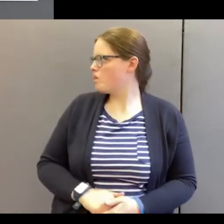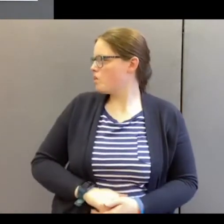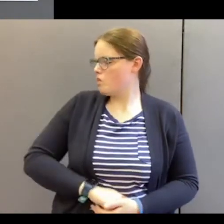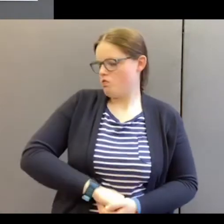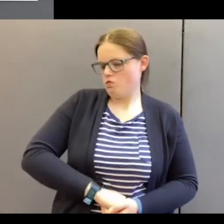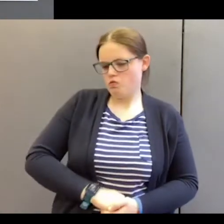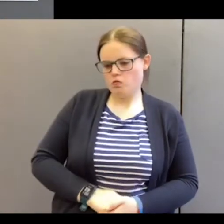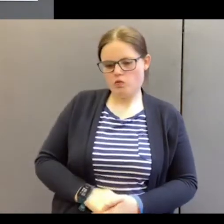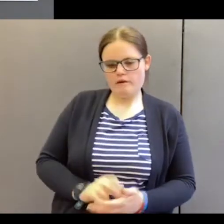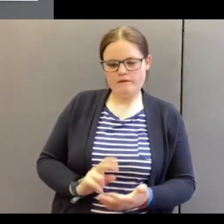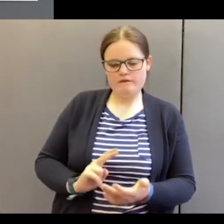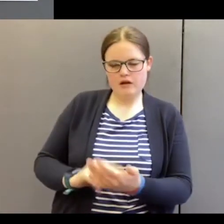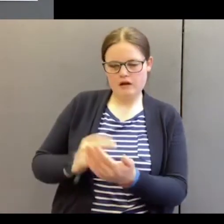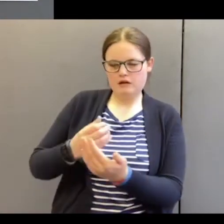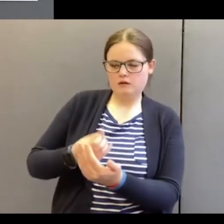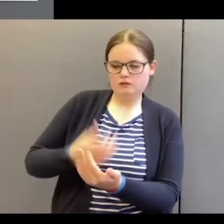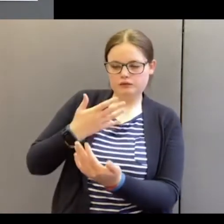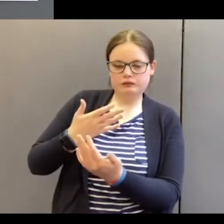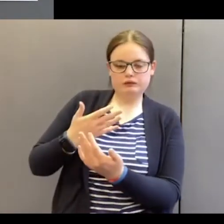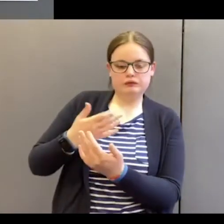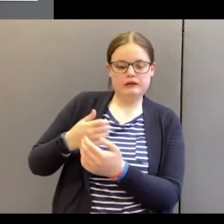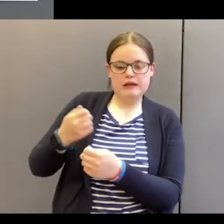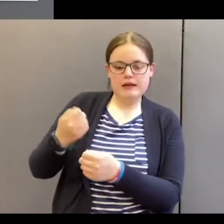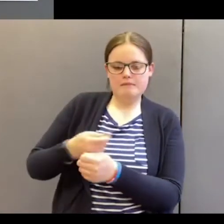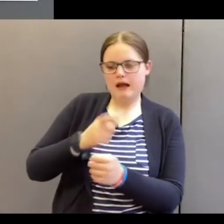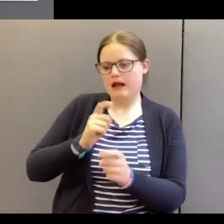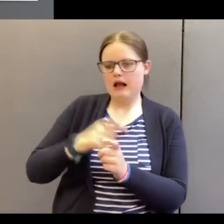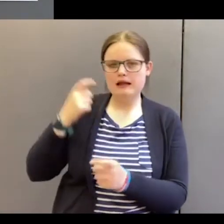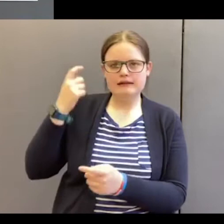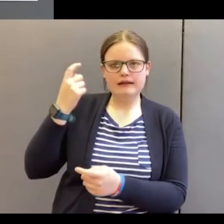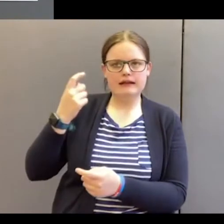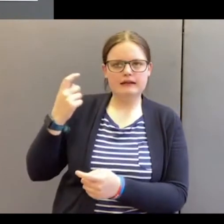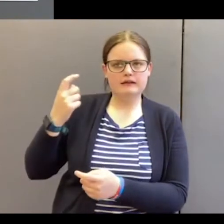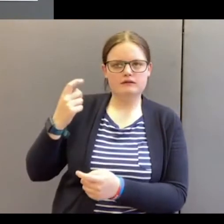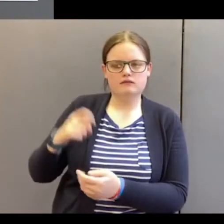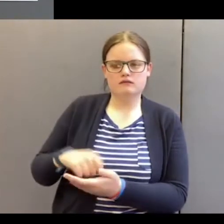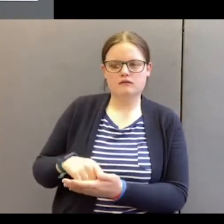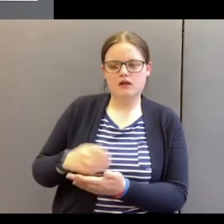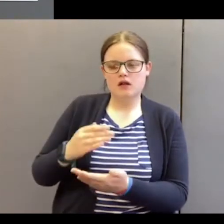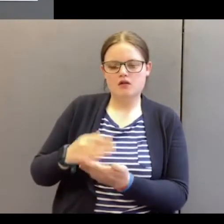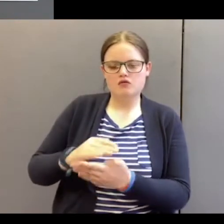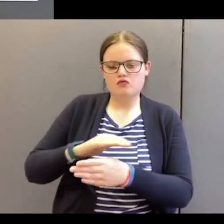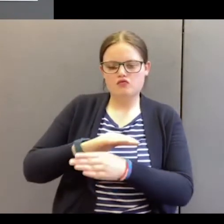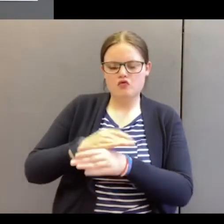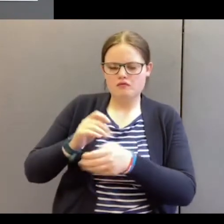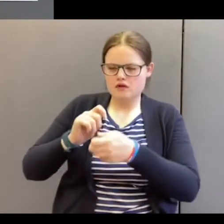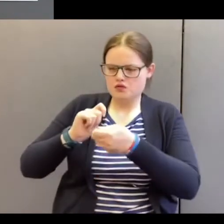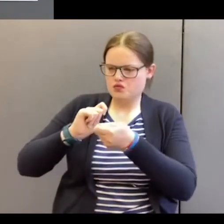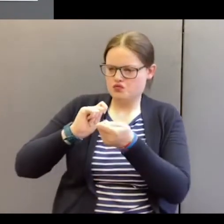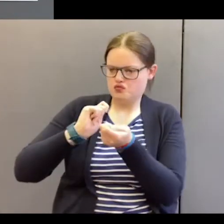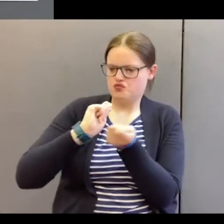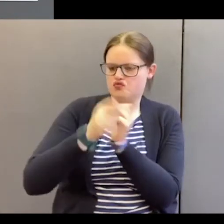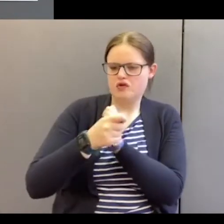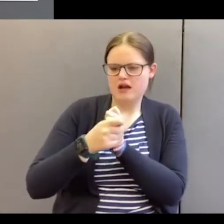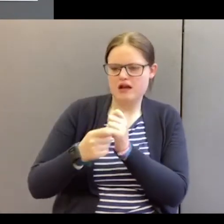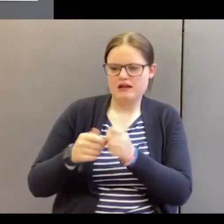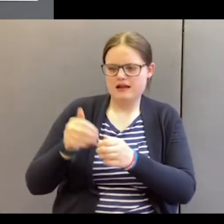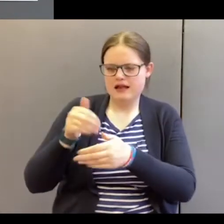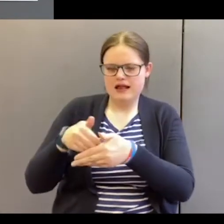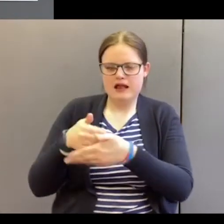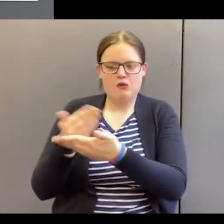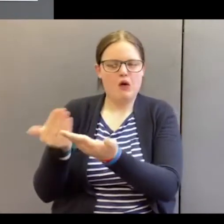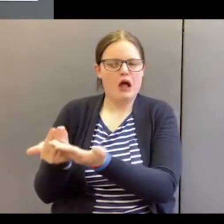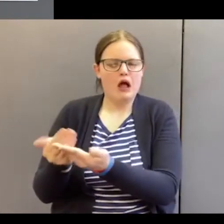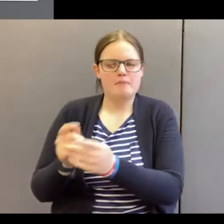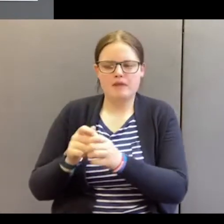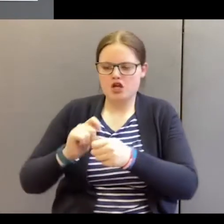-page texts. It makes us think, be not conformed to this world,